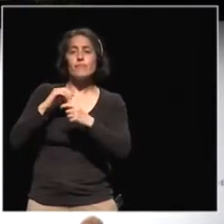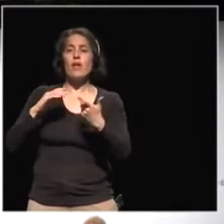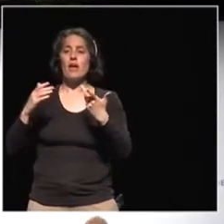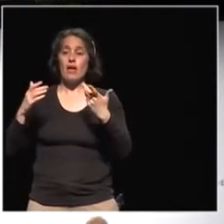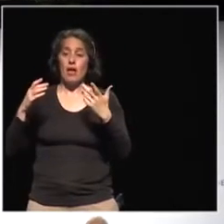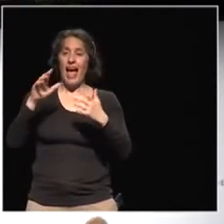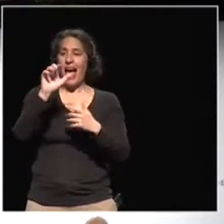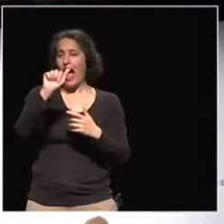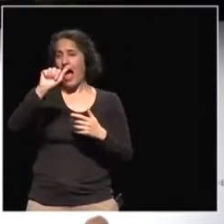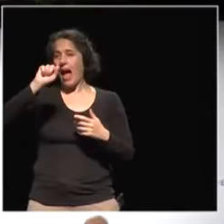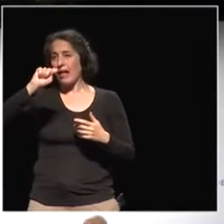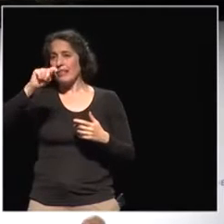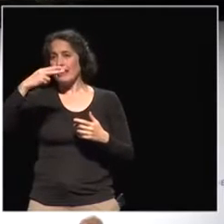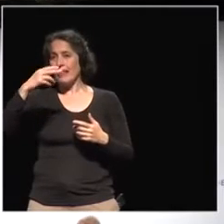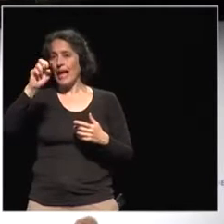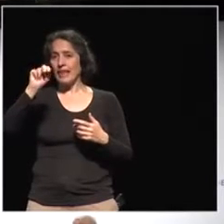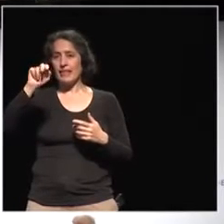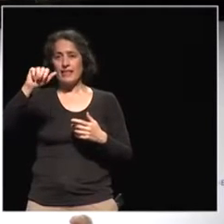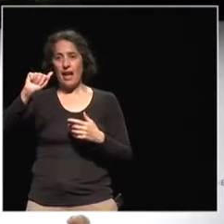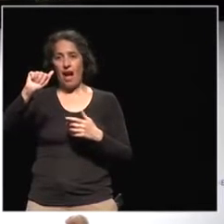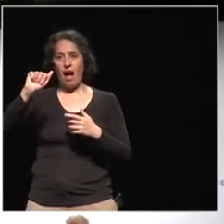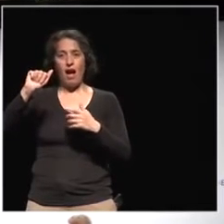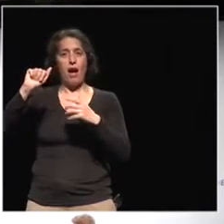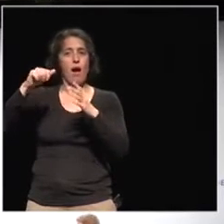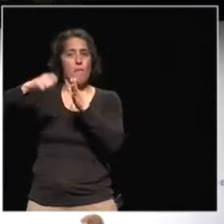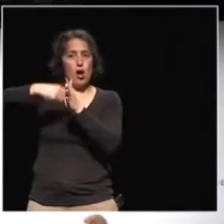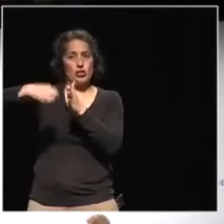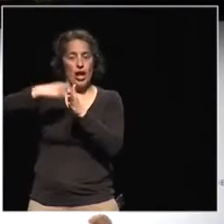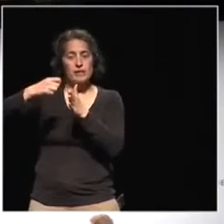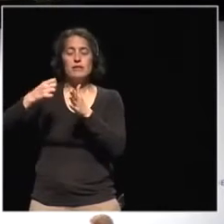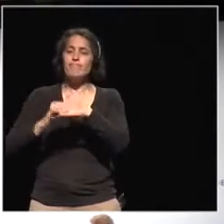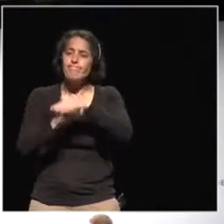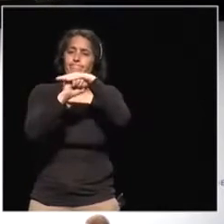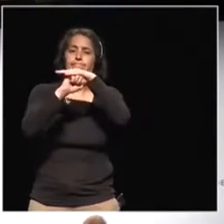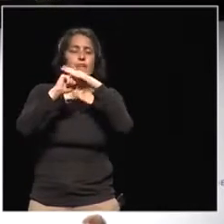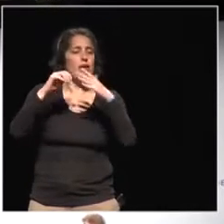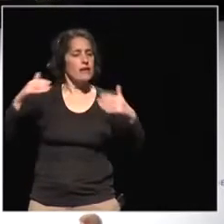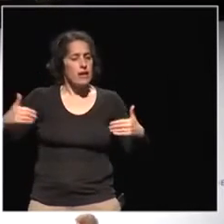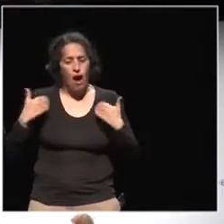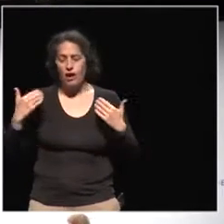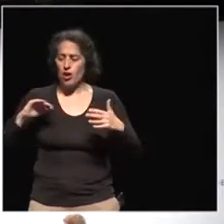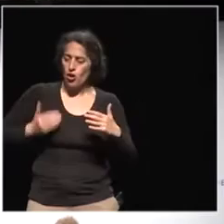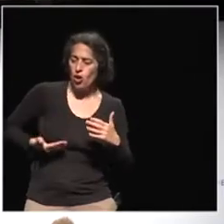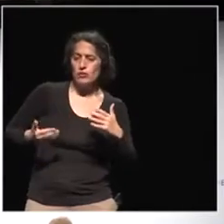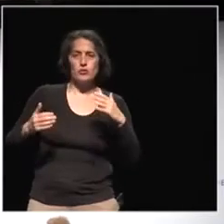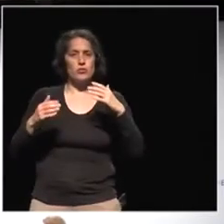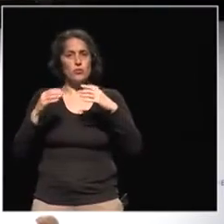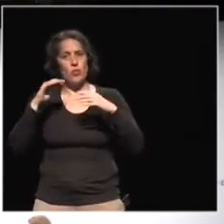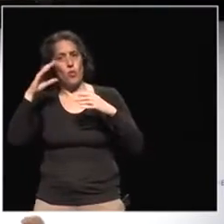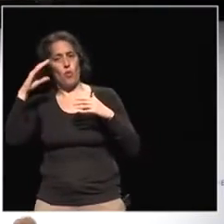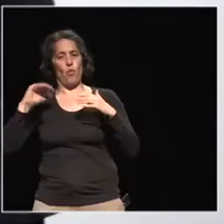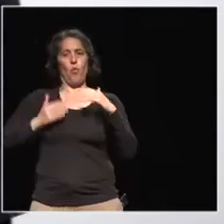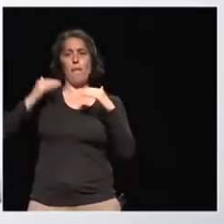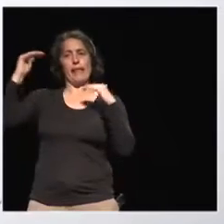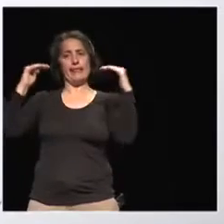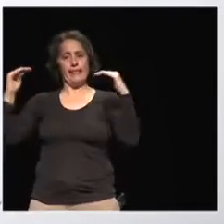girls from deprivileged areas in the UK to develop their leadership skills. So thank you for having